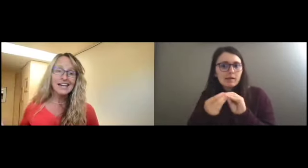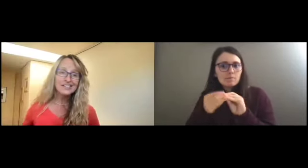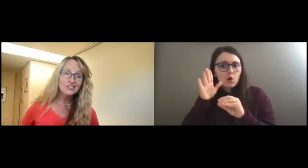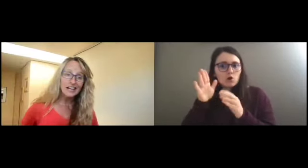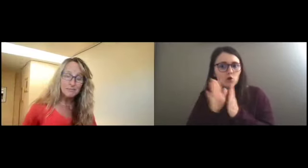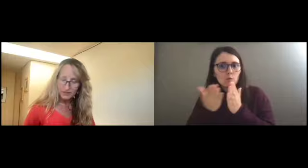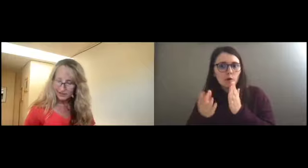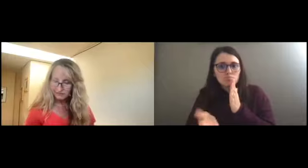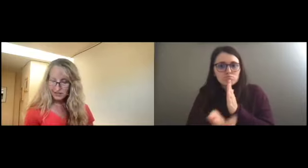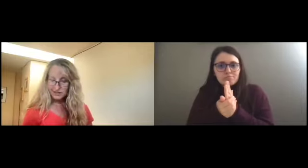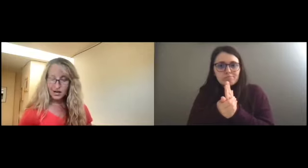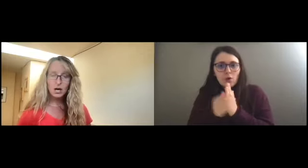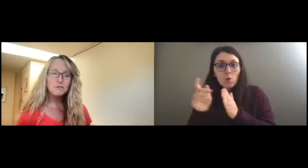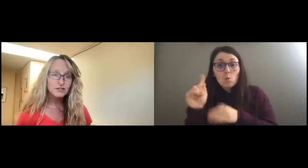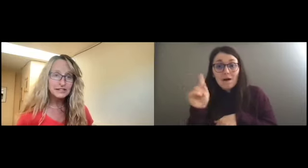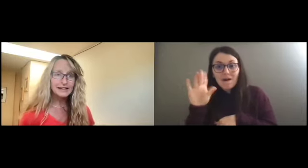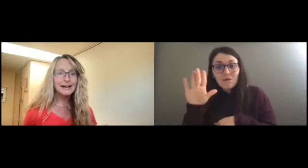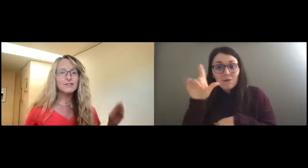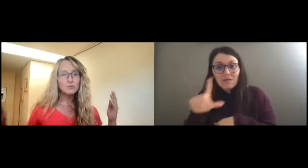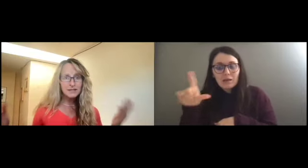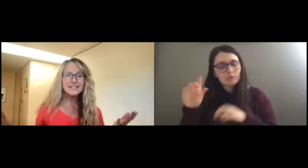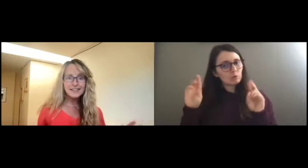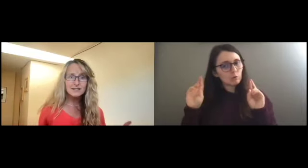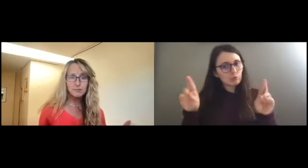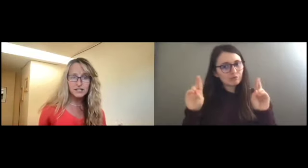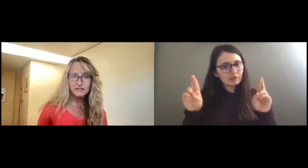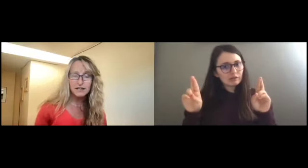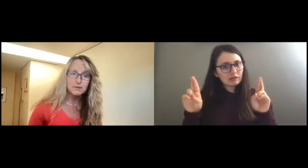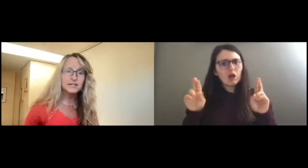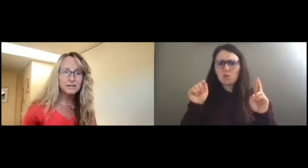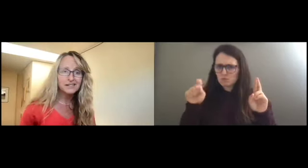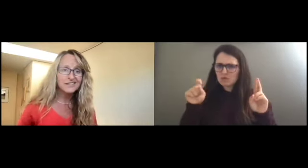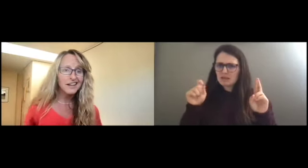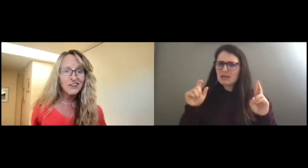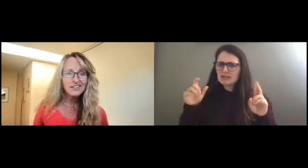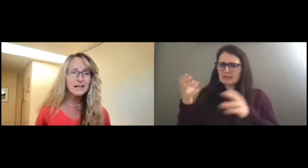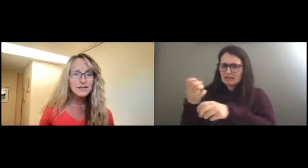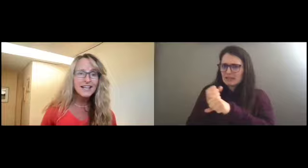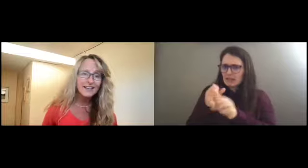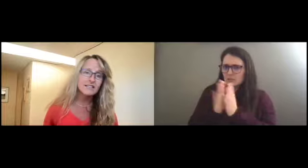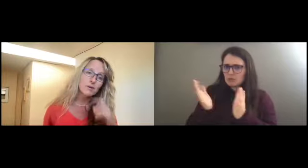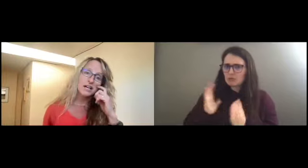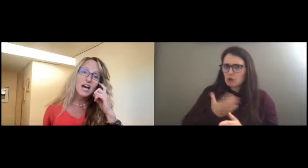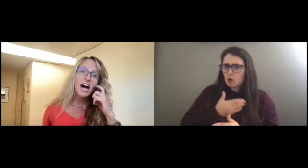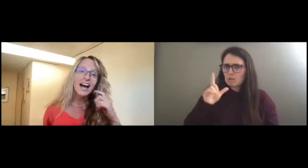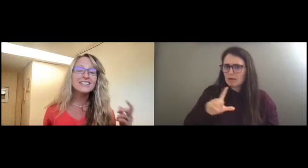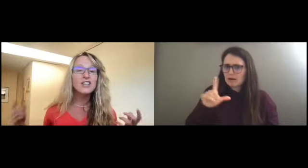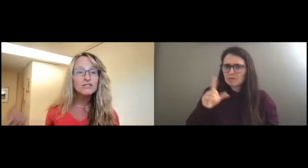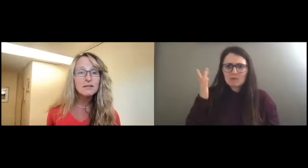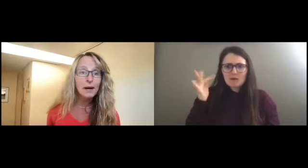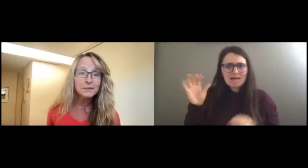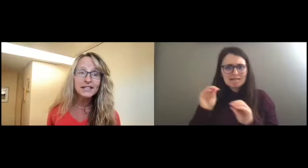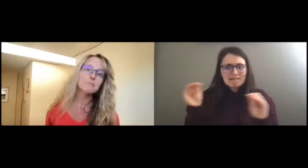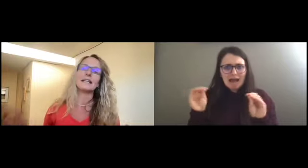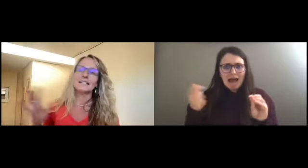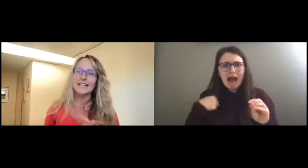in your library. Hopefully. Actually, we need to get this book in our libraries because none of our libraries had this book. I had to